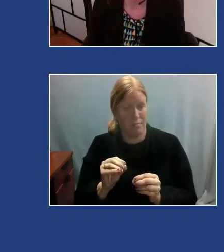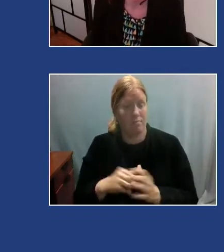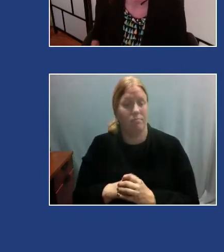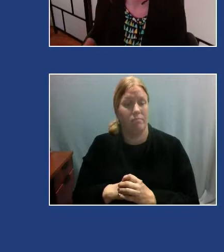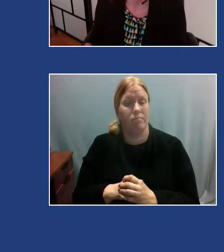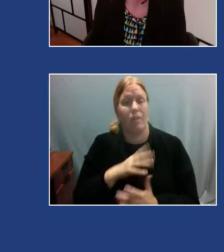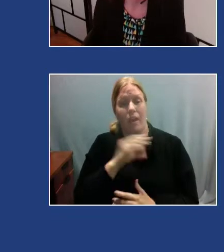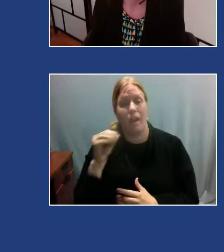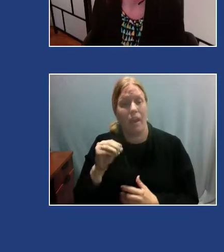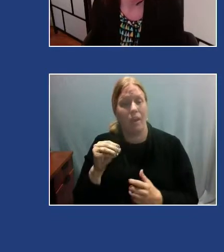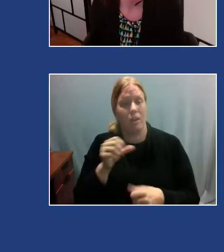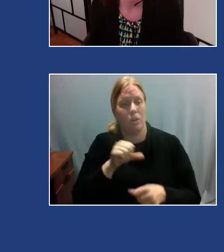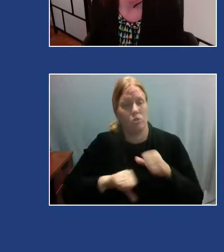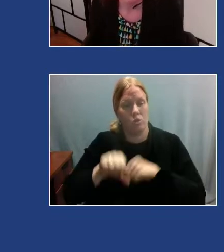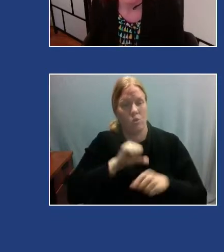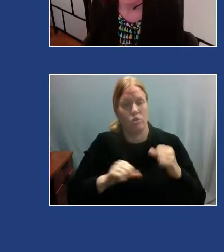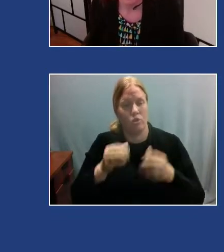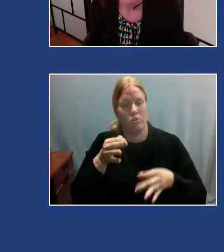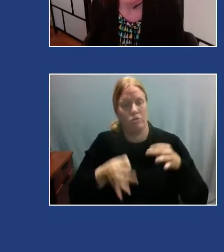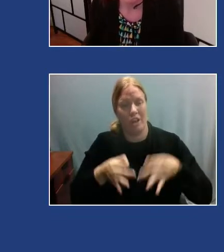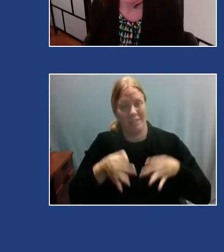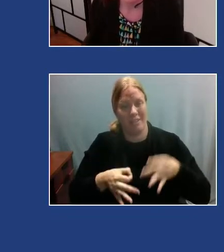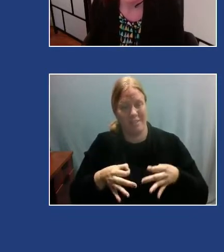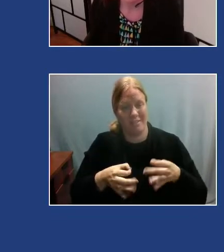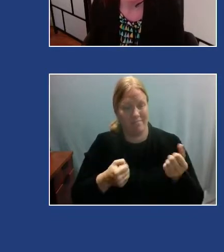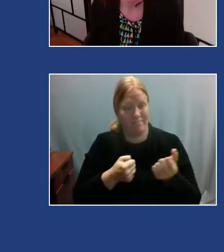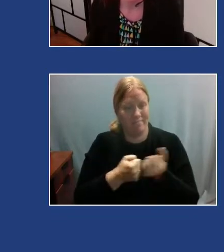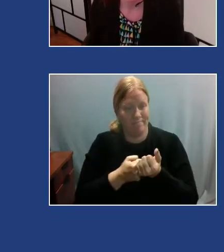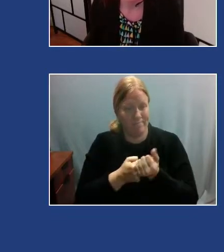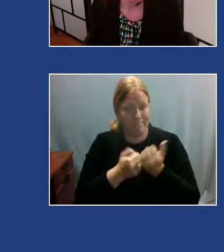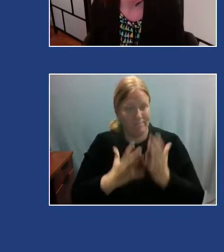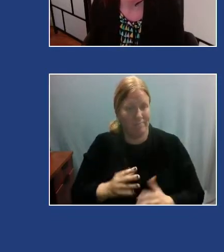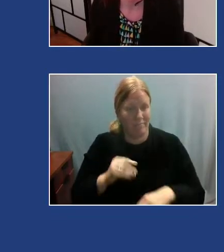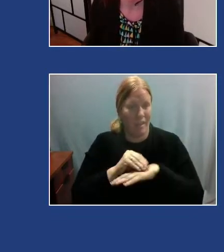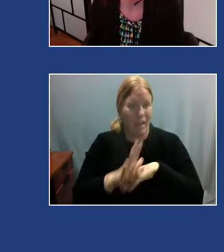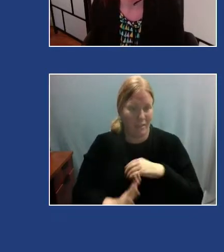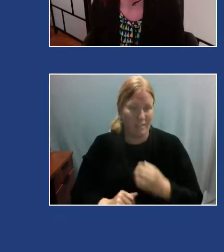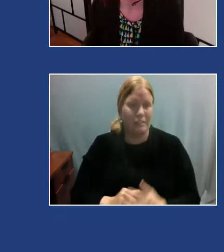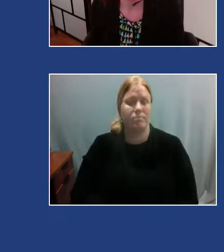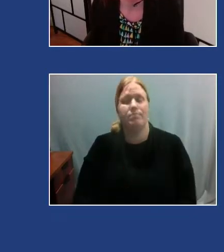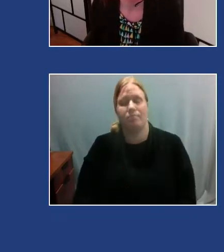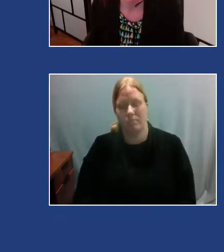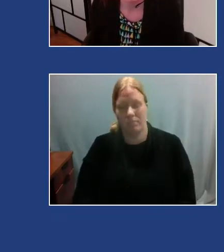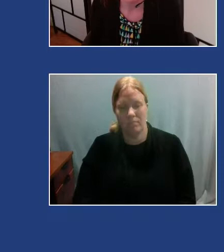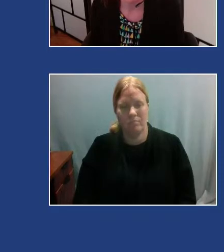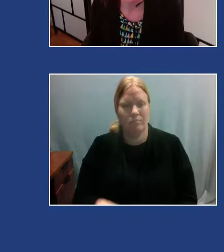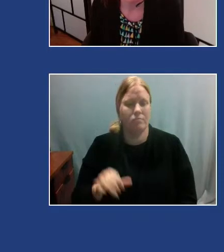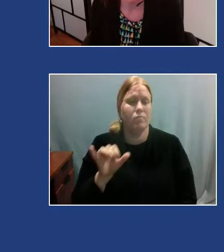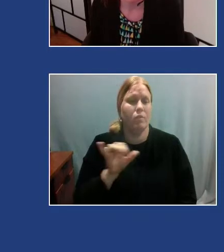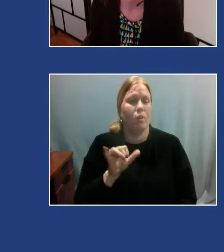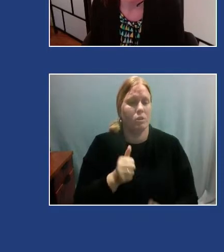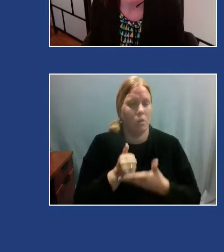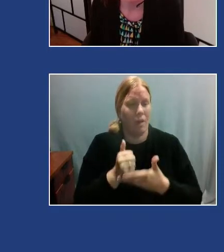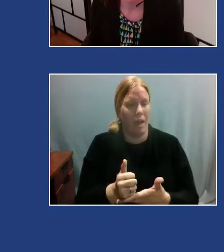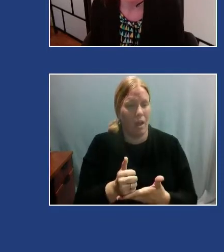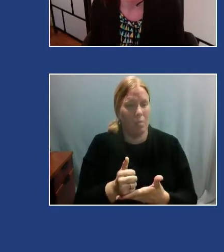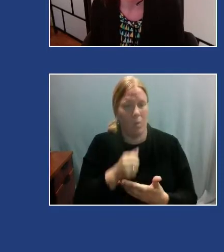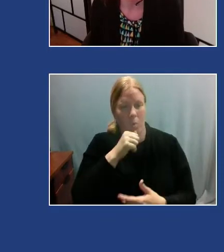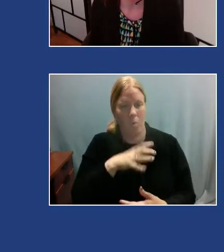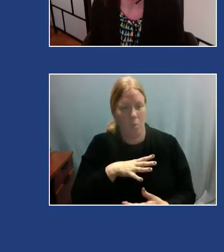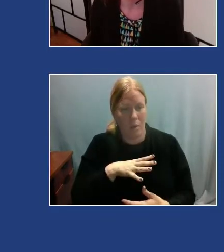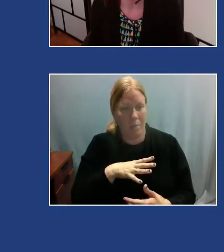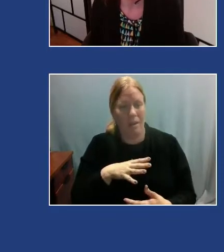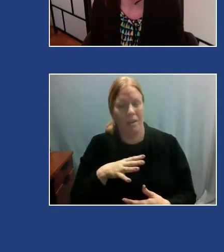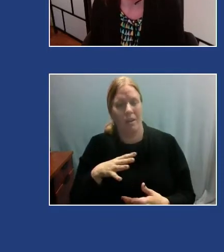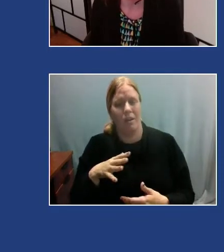activists. Ms. Cooper's work is also informed by her prior professional work in the women's reproductive health field, and by Black feminist